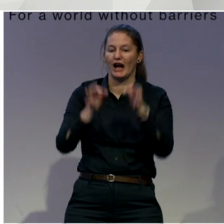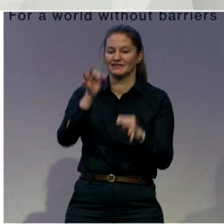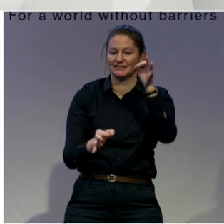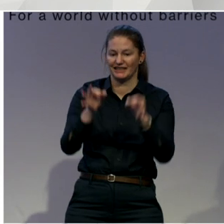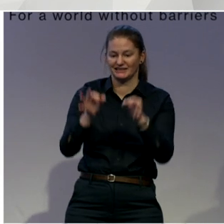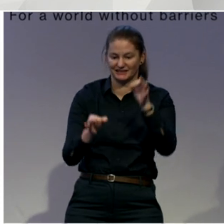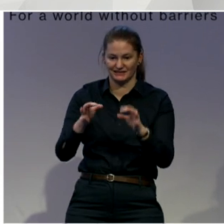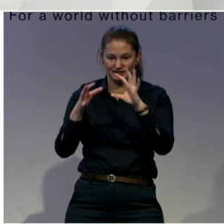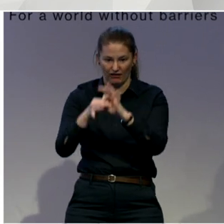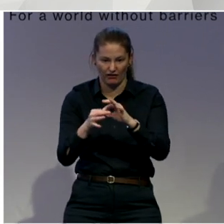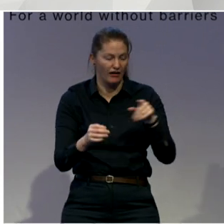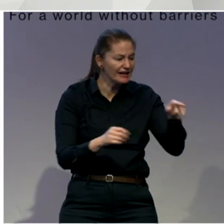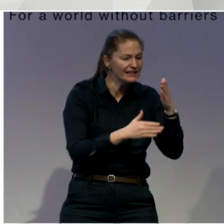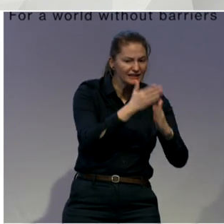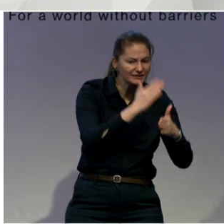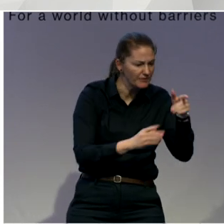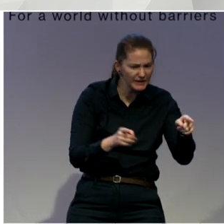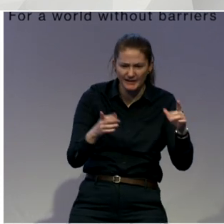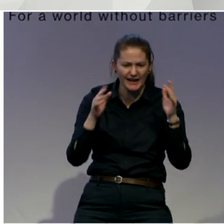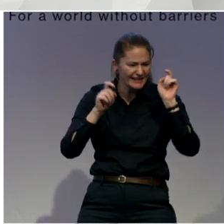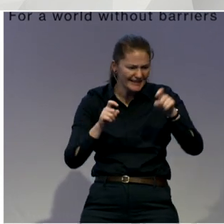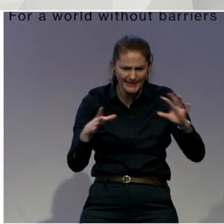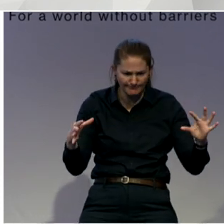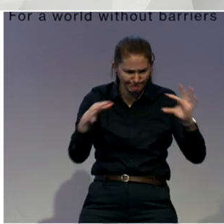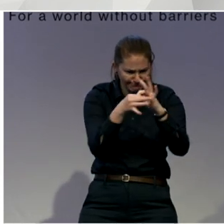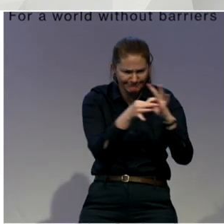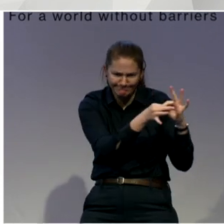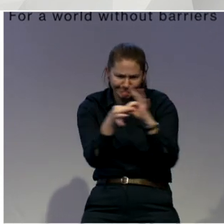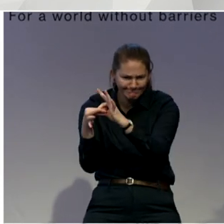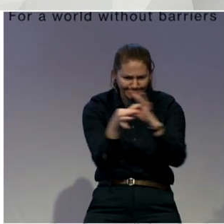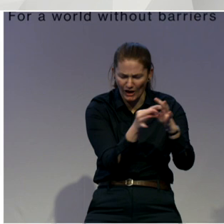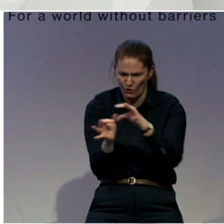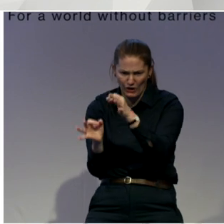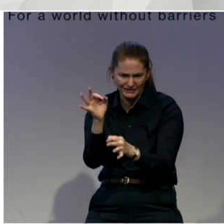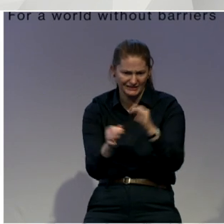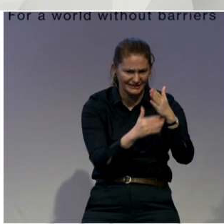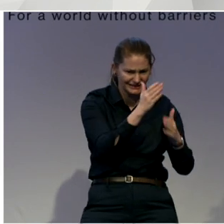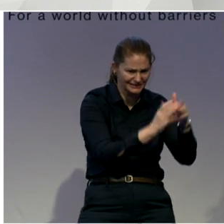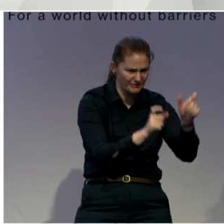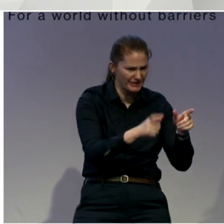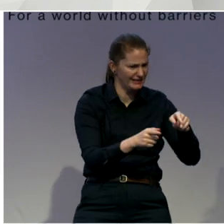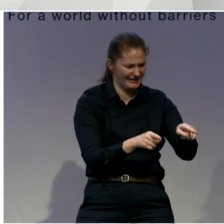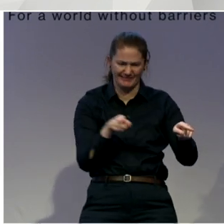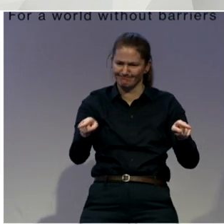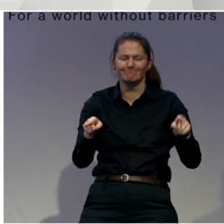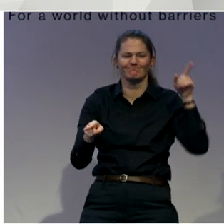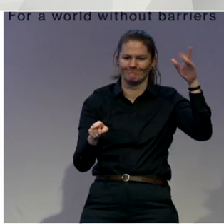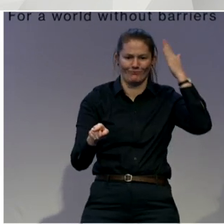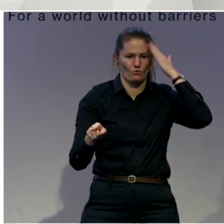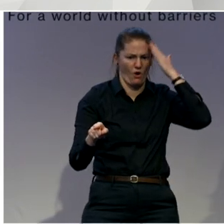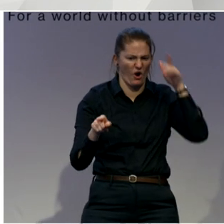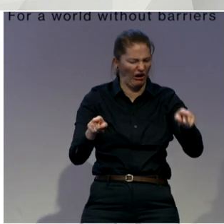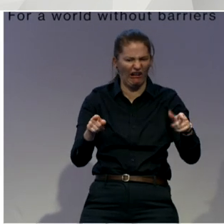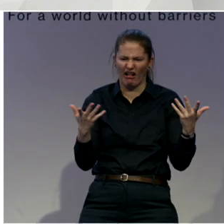Because, as we know, these two communities don't often understand each other. And they often don't get along.